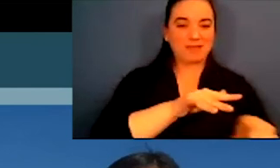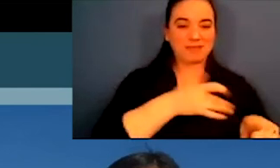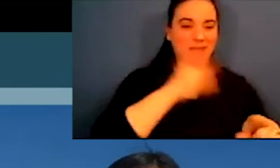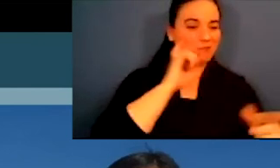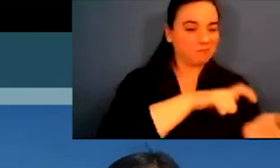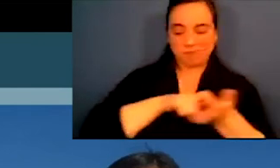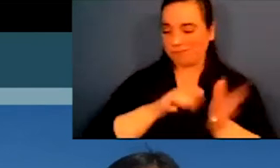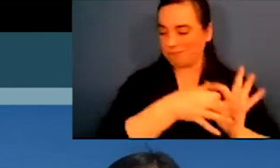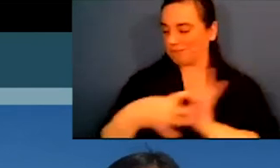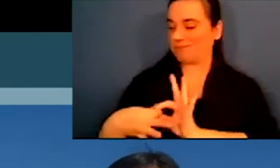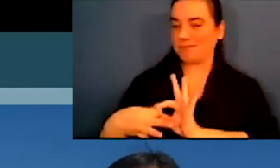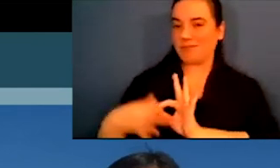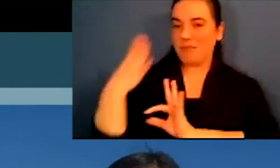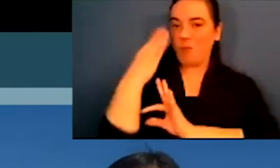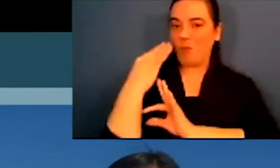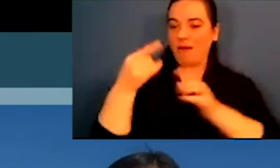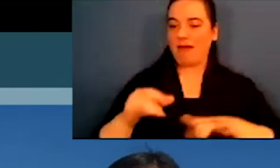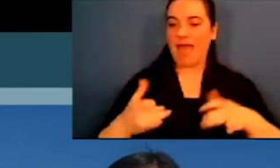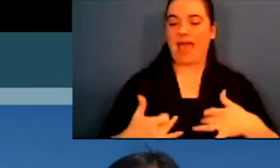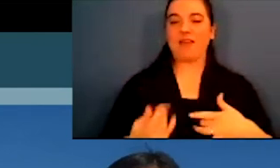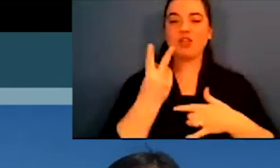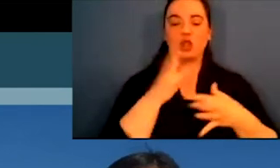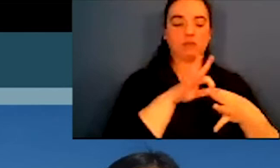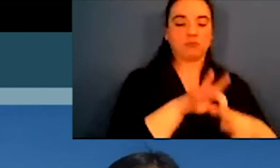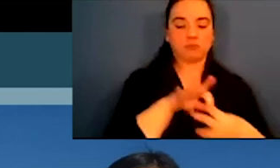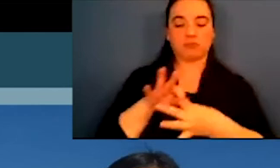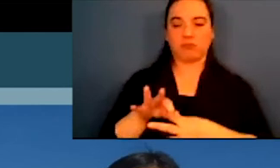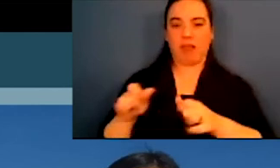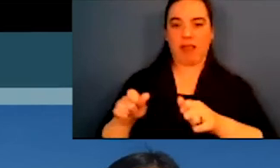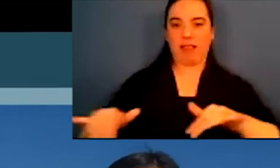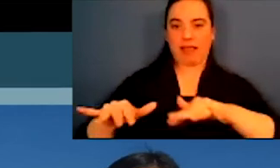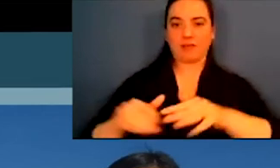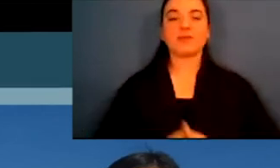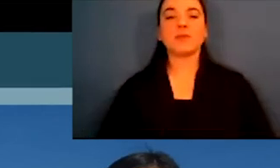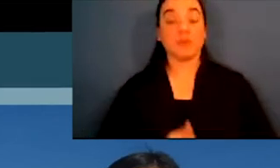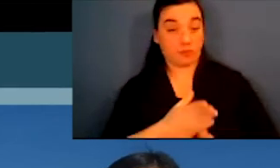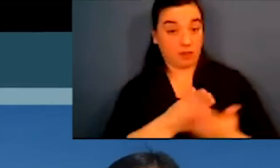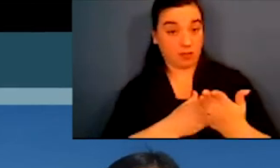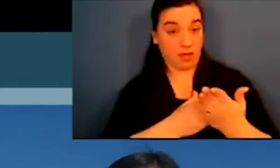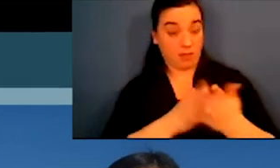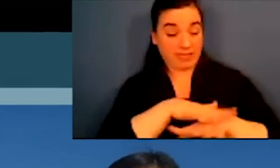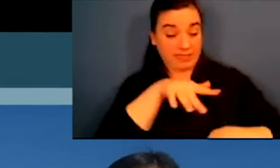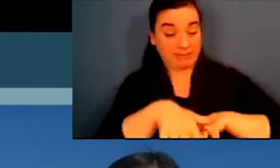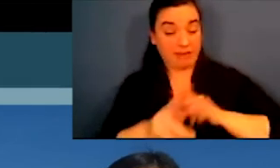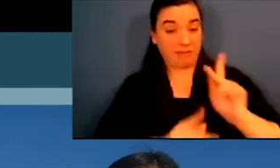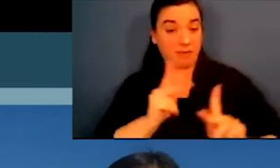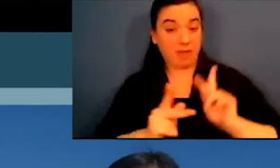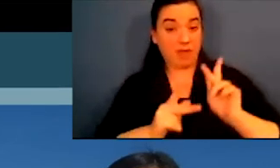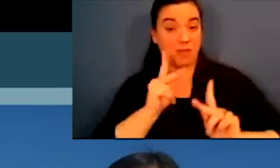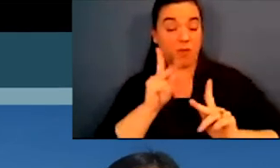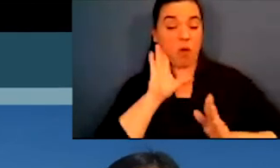removed to on the Trail of Tears. So I also identify in that way. I have ties to two different lands.